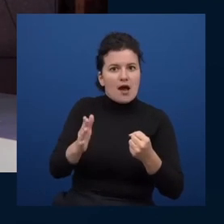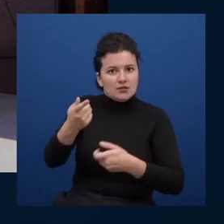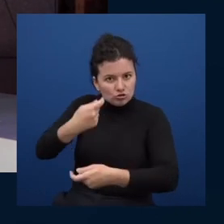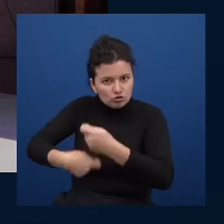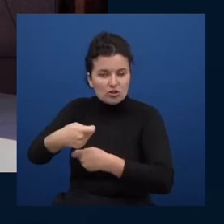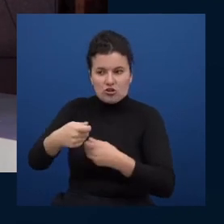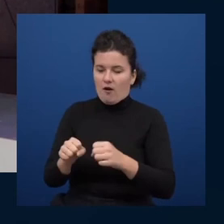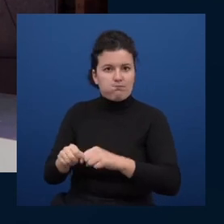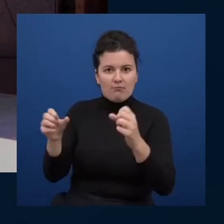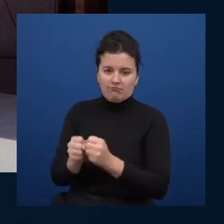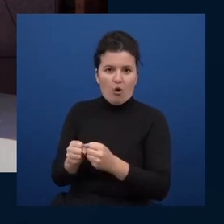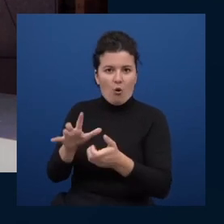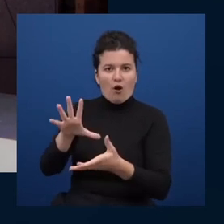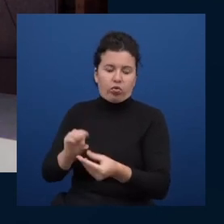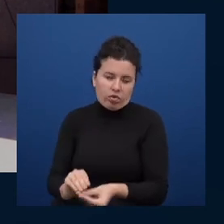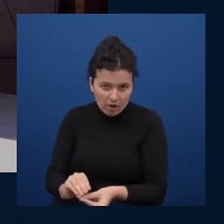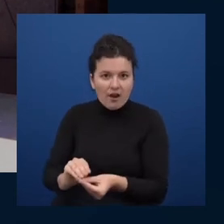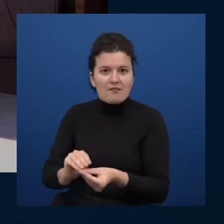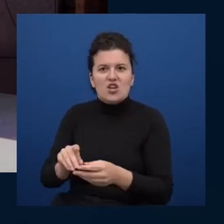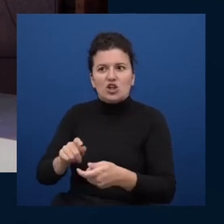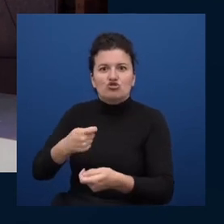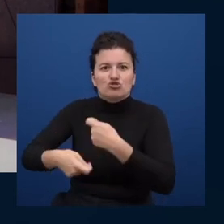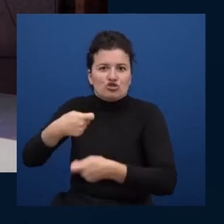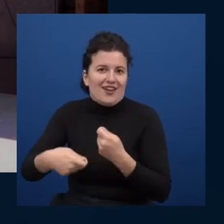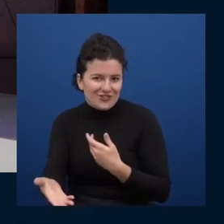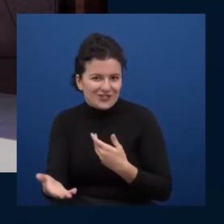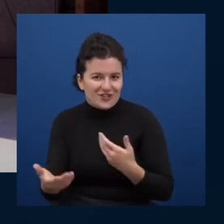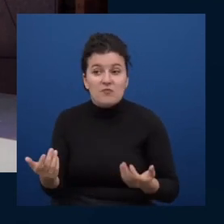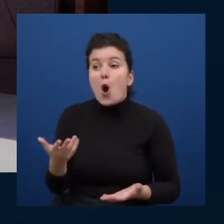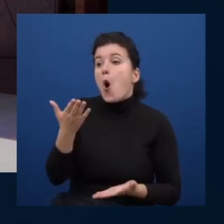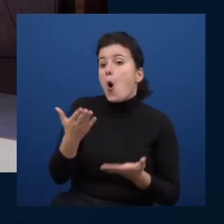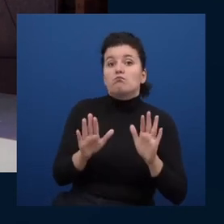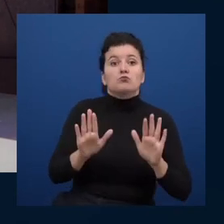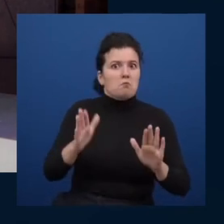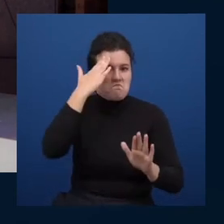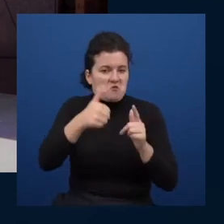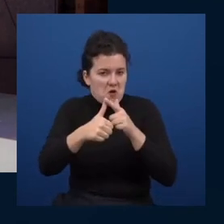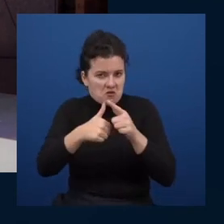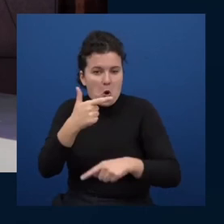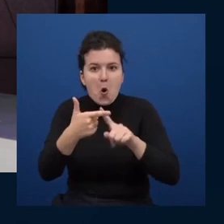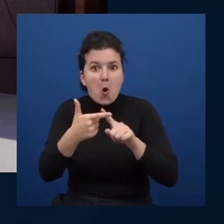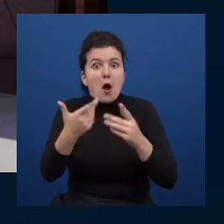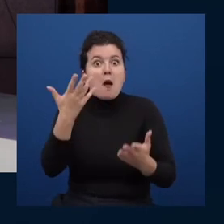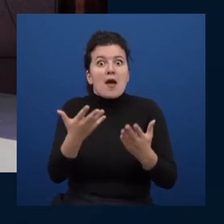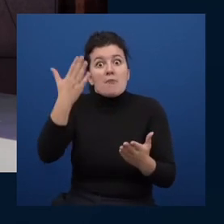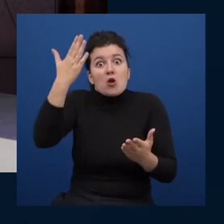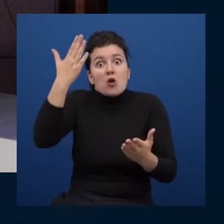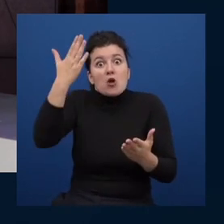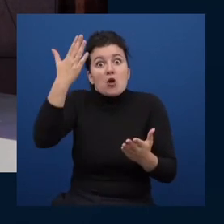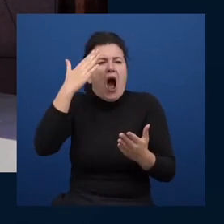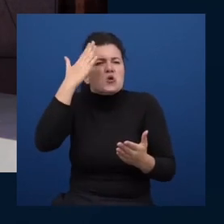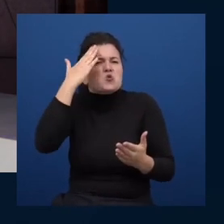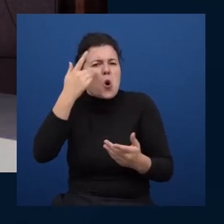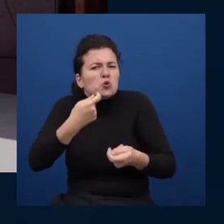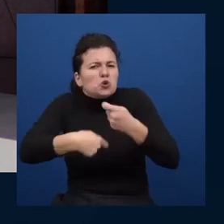up and maybe even better if you have experience changing a tire that's not being a mechanic that's